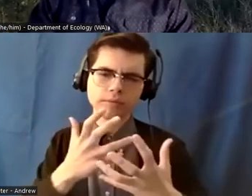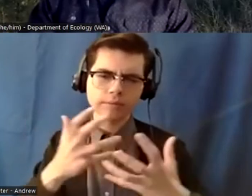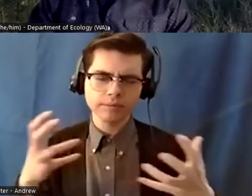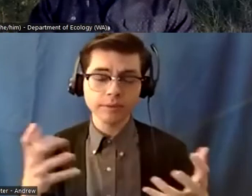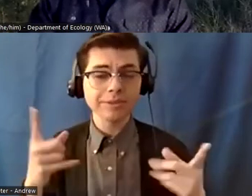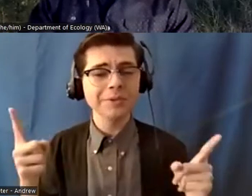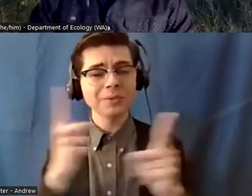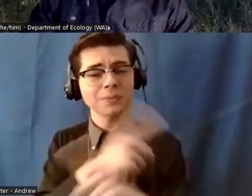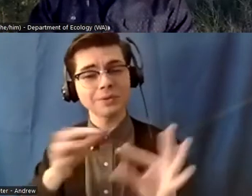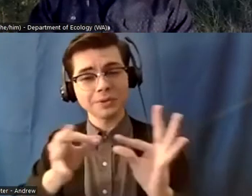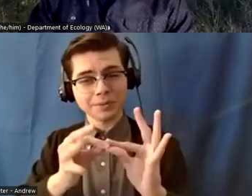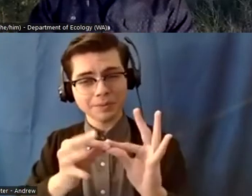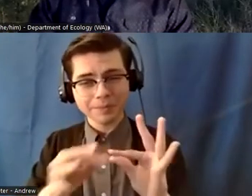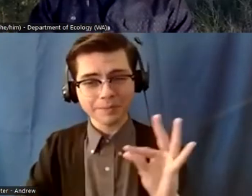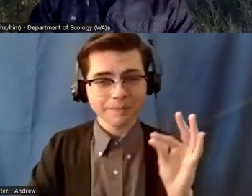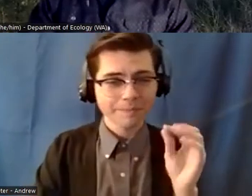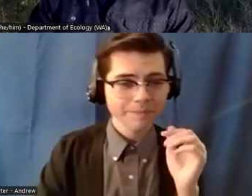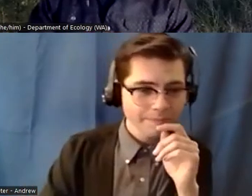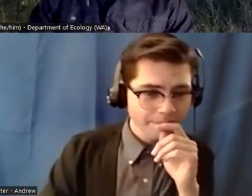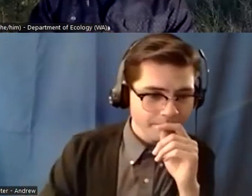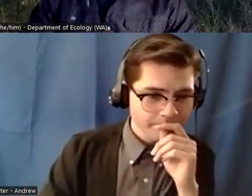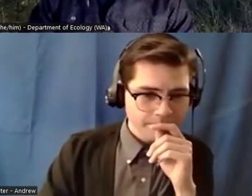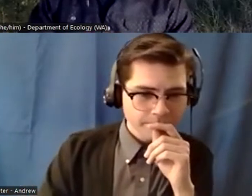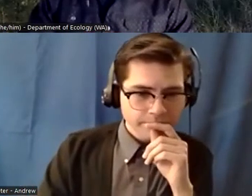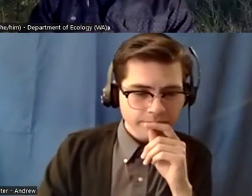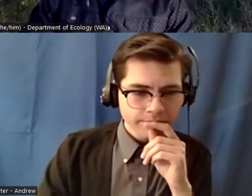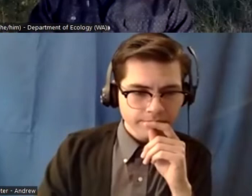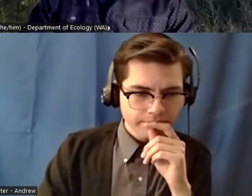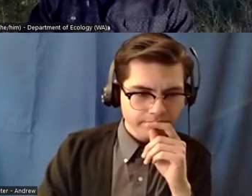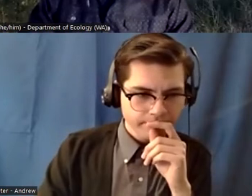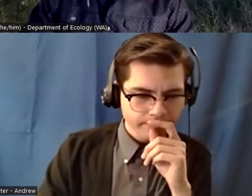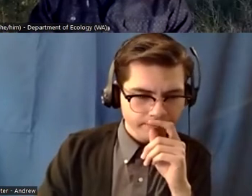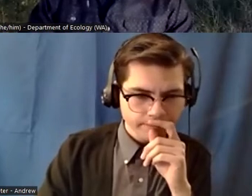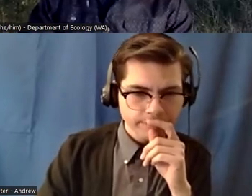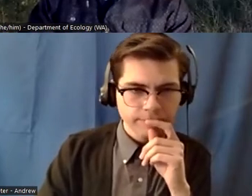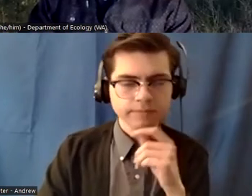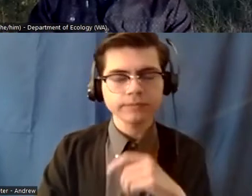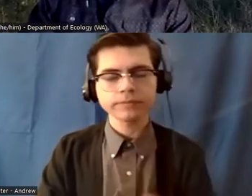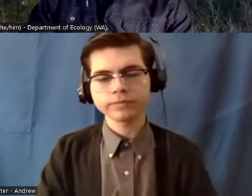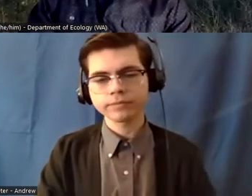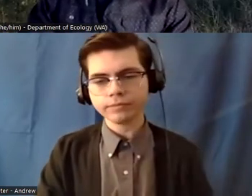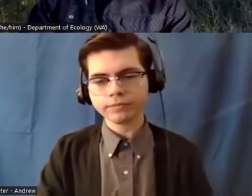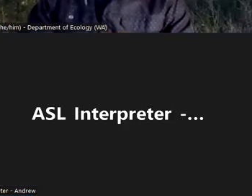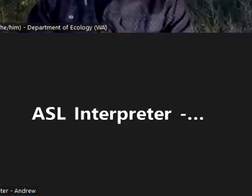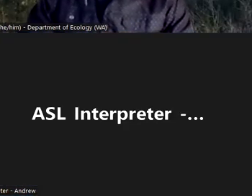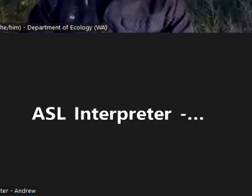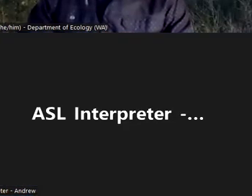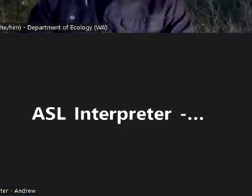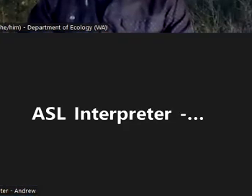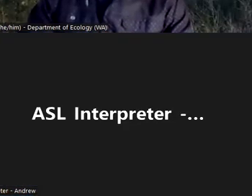and thank you so much for that donna and thank you all for for all of your responses uh to to my questions